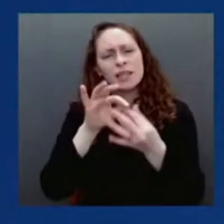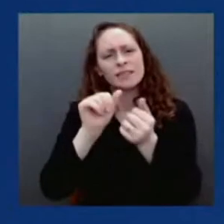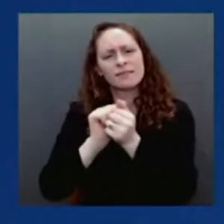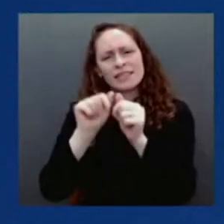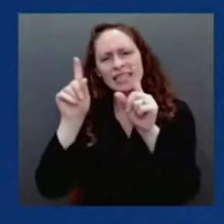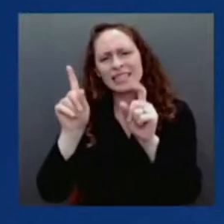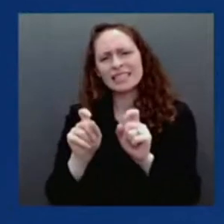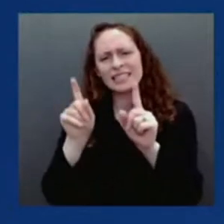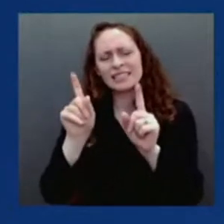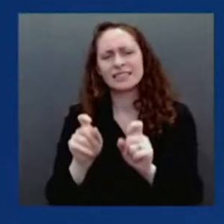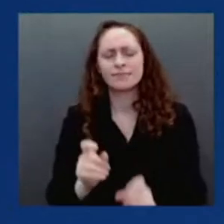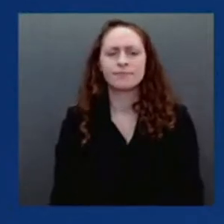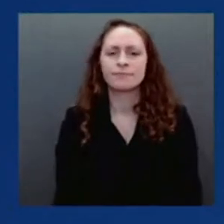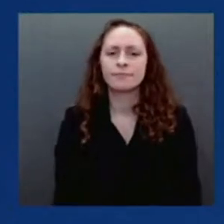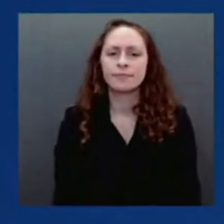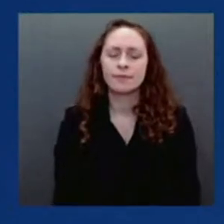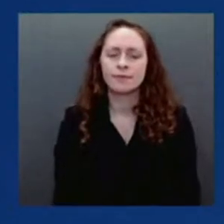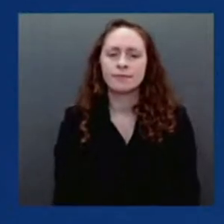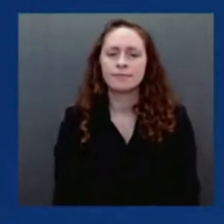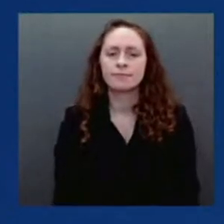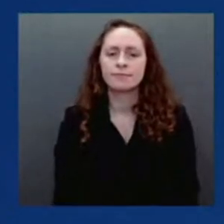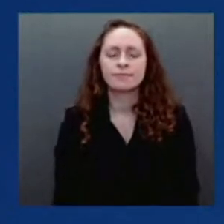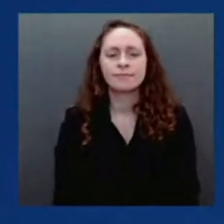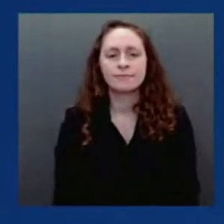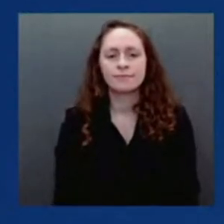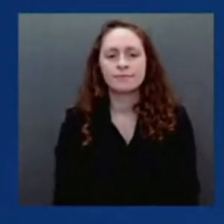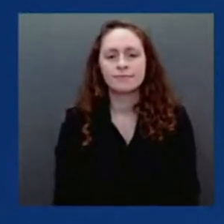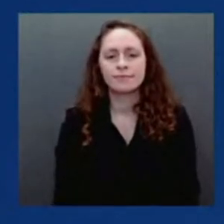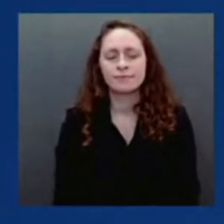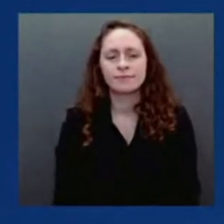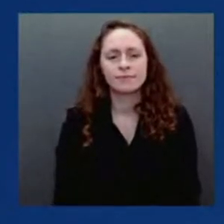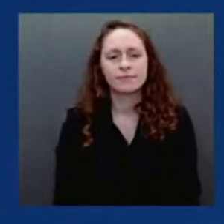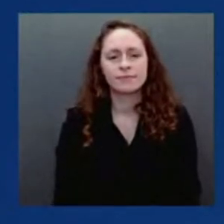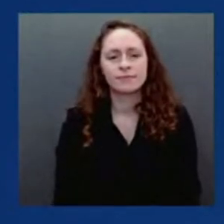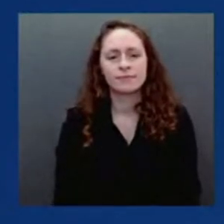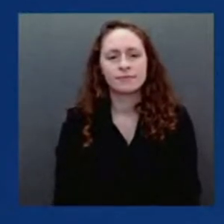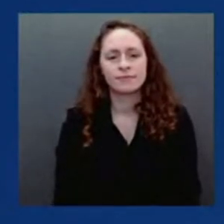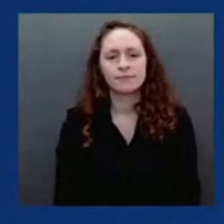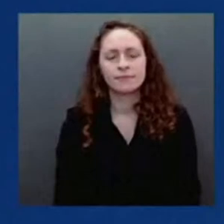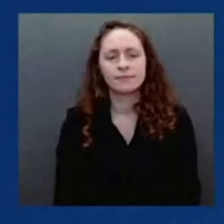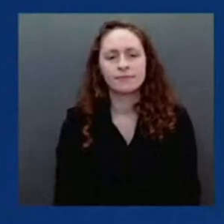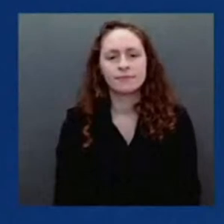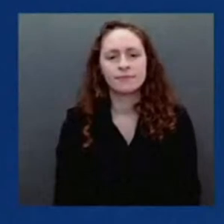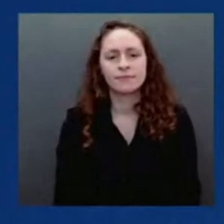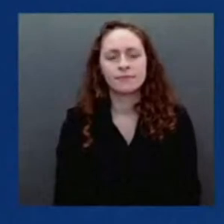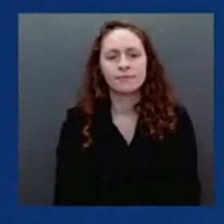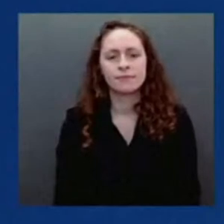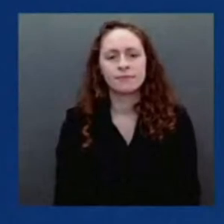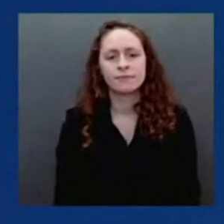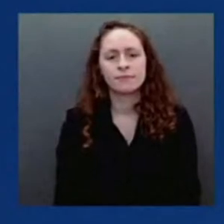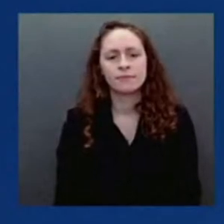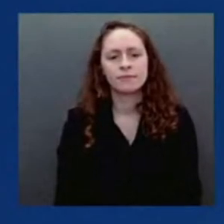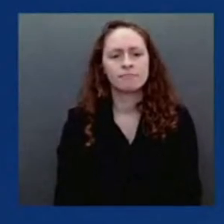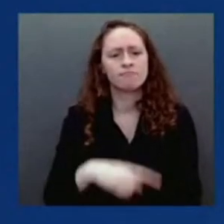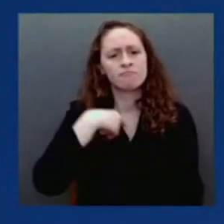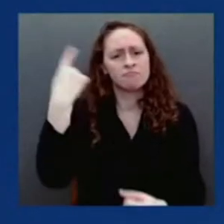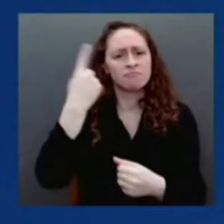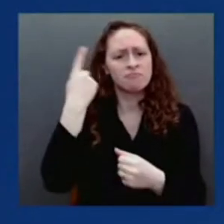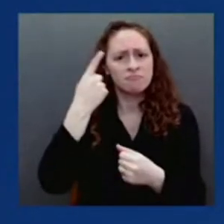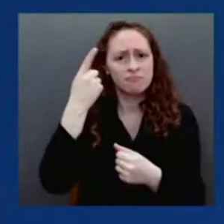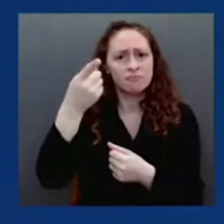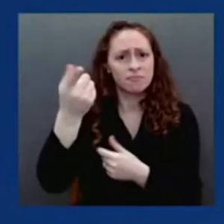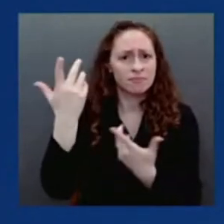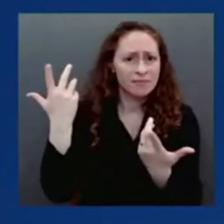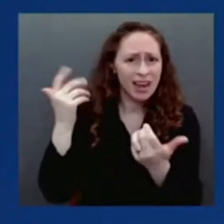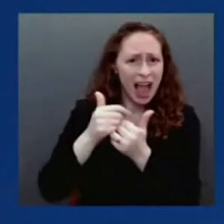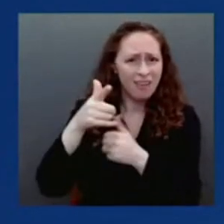underway at the administration to get Medicare to cover some of these tests, reimbursement like private insurance is doing right